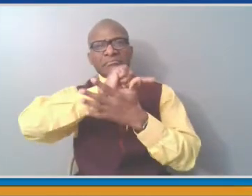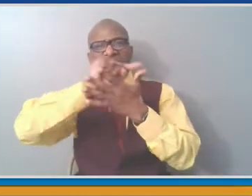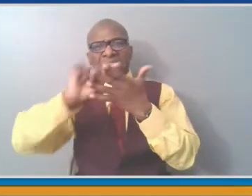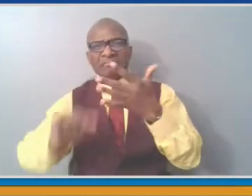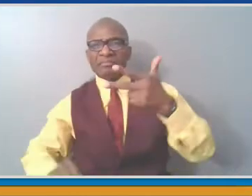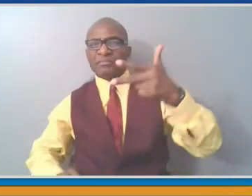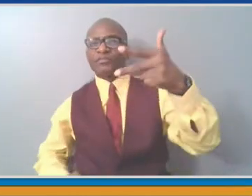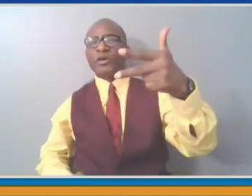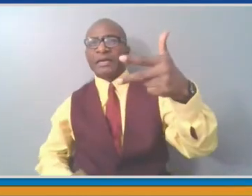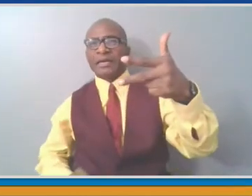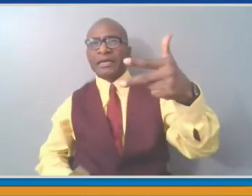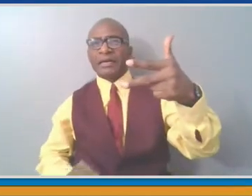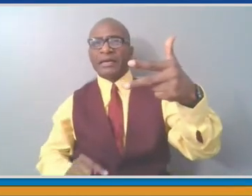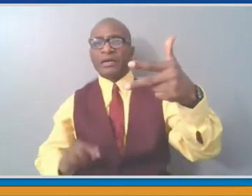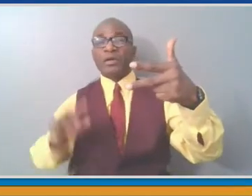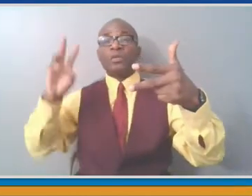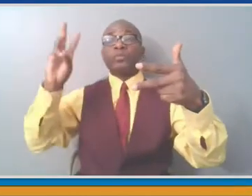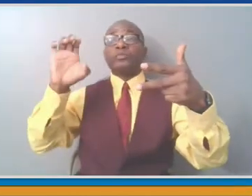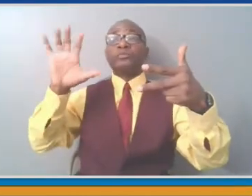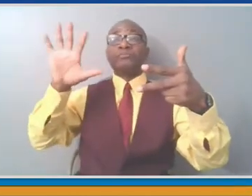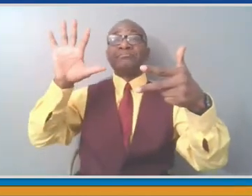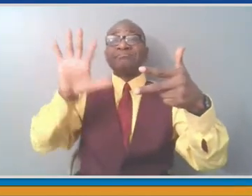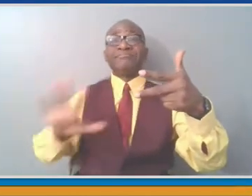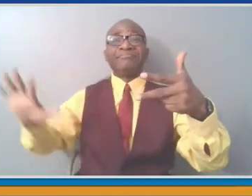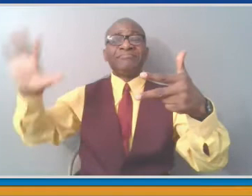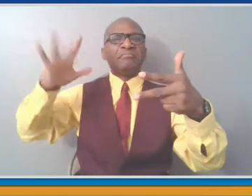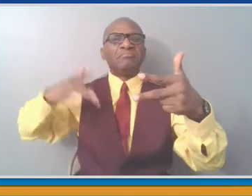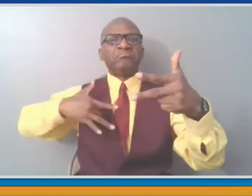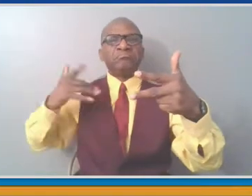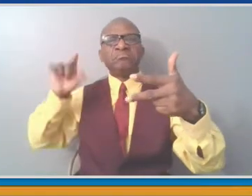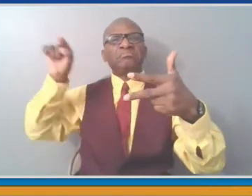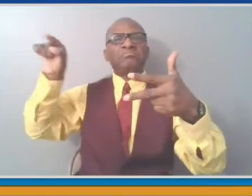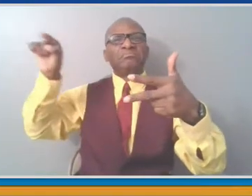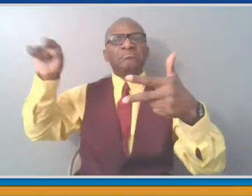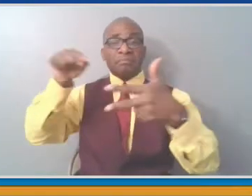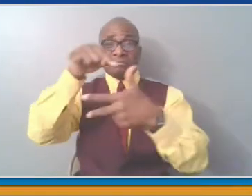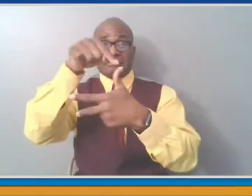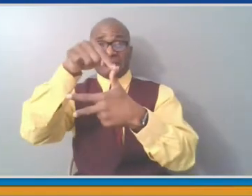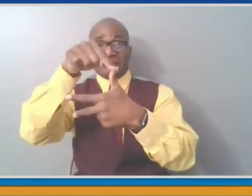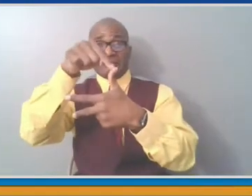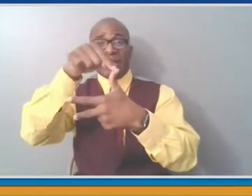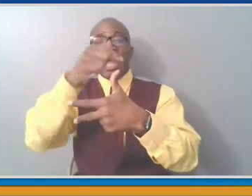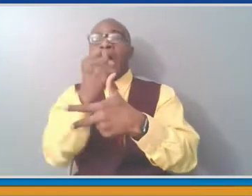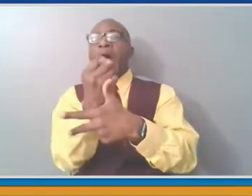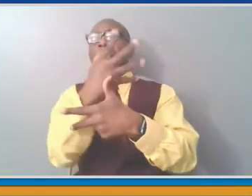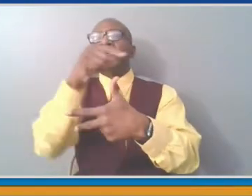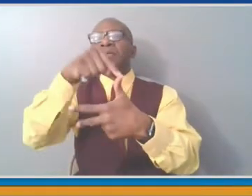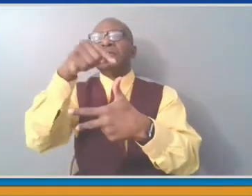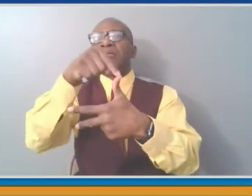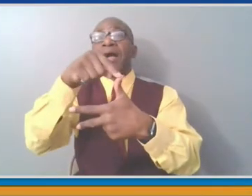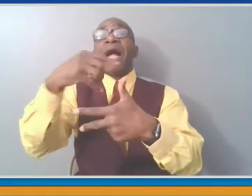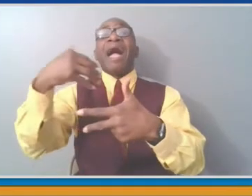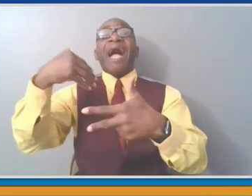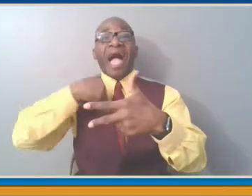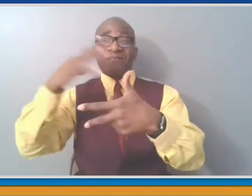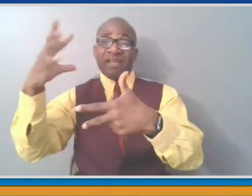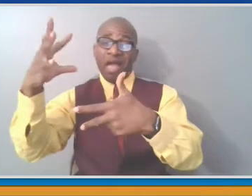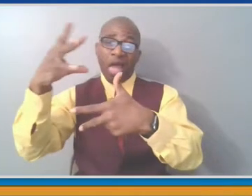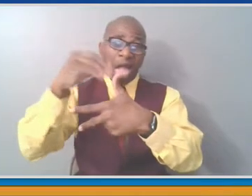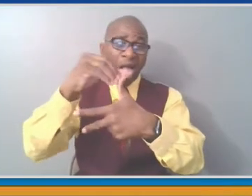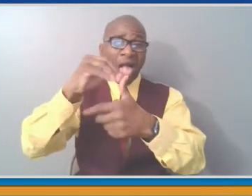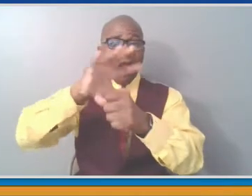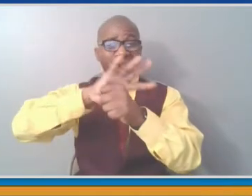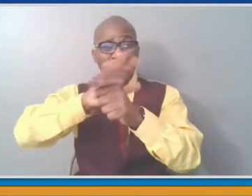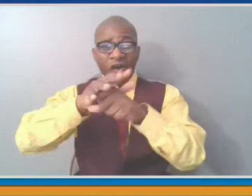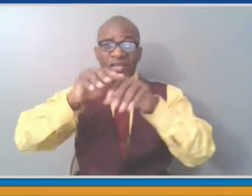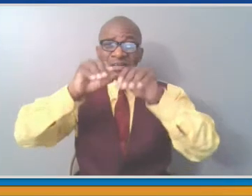pandemic to date. The very good news is, given the number of positives from two weeks ago, we now have 4,110 active